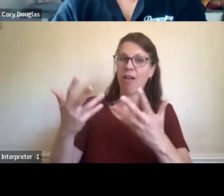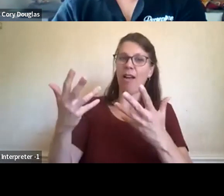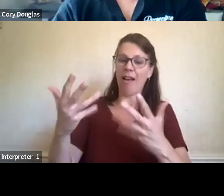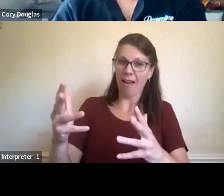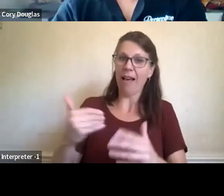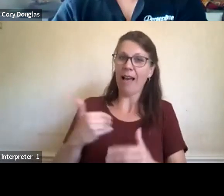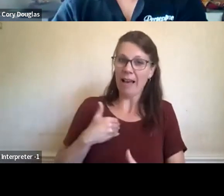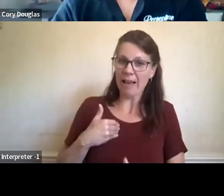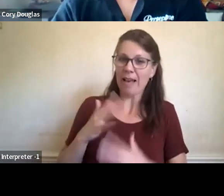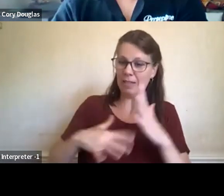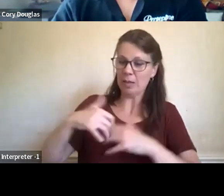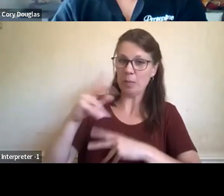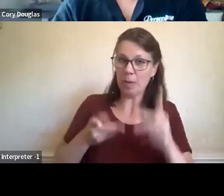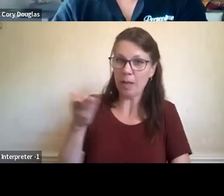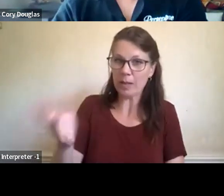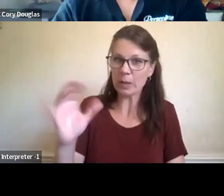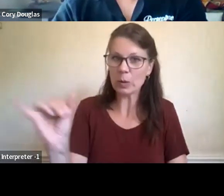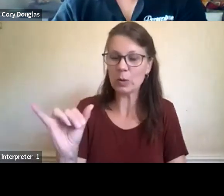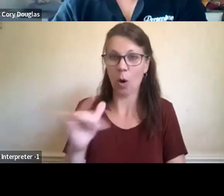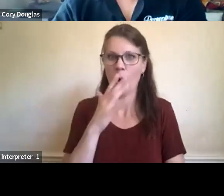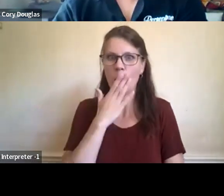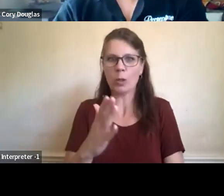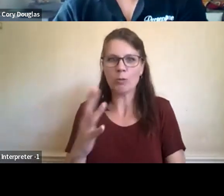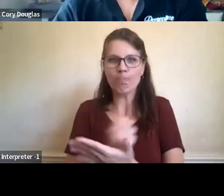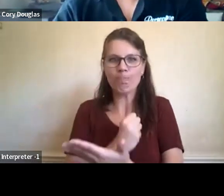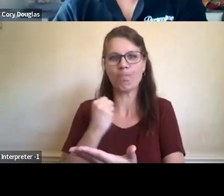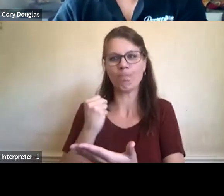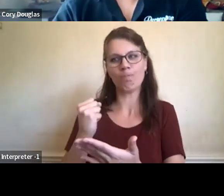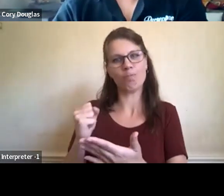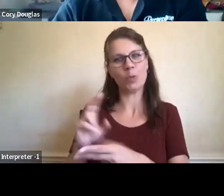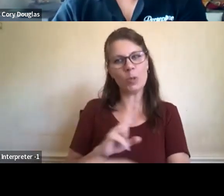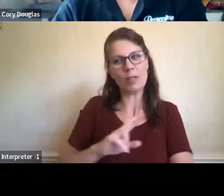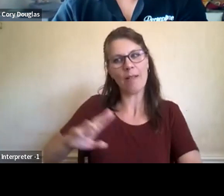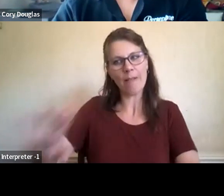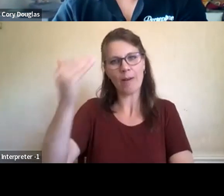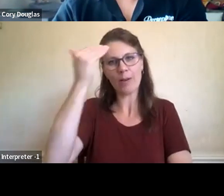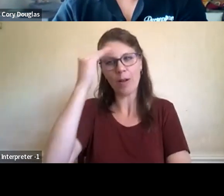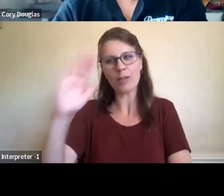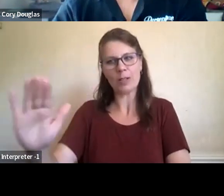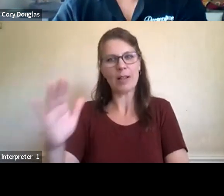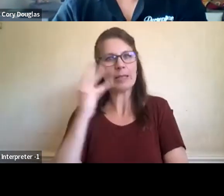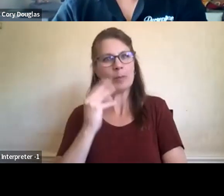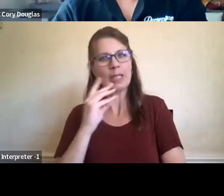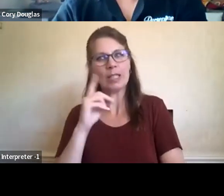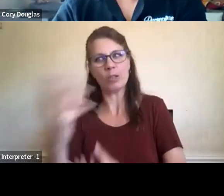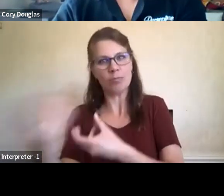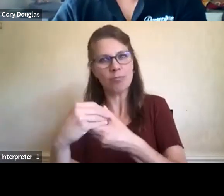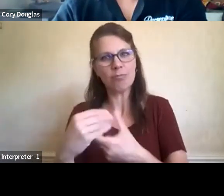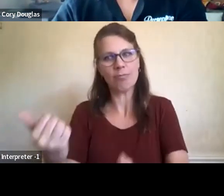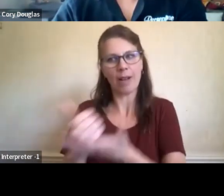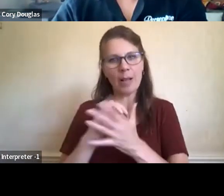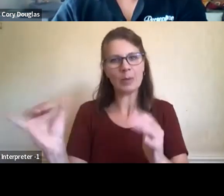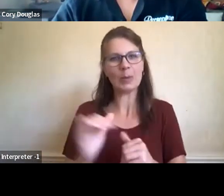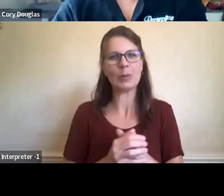there's a lot of opportunities that stem from that. Our next speaker, Corey Douglas, knows this very well,